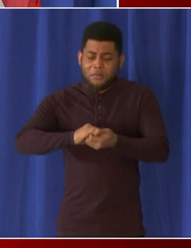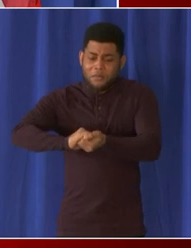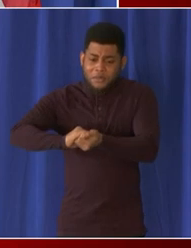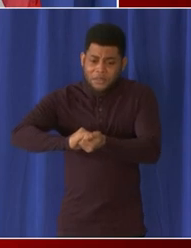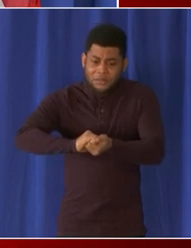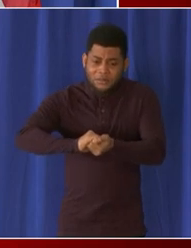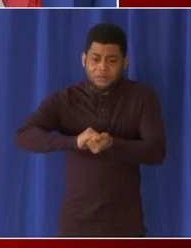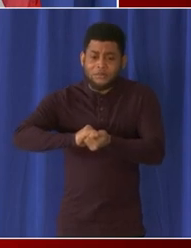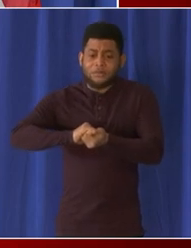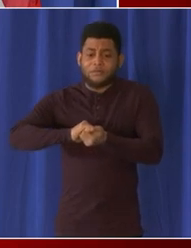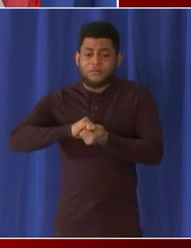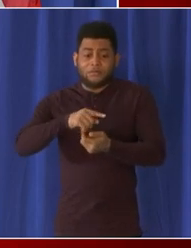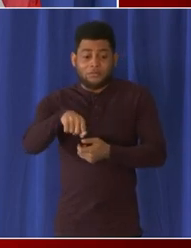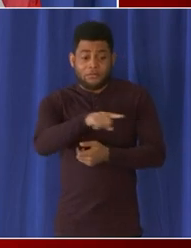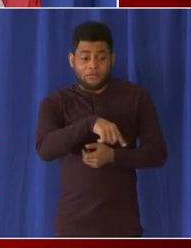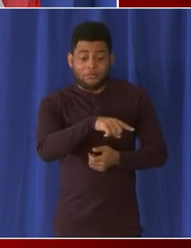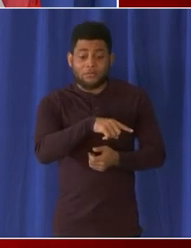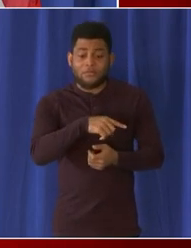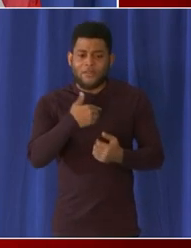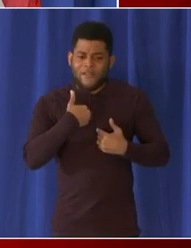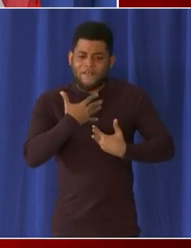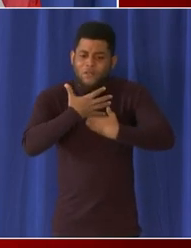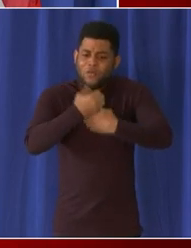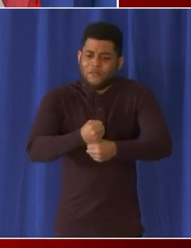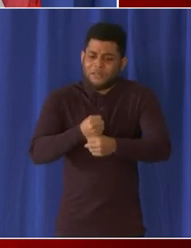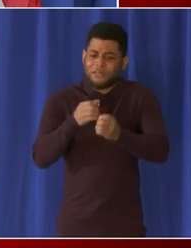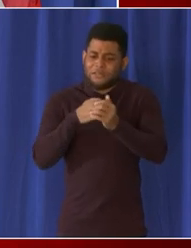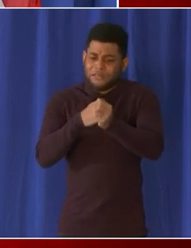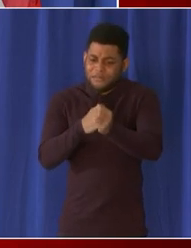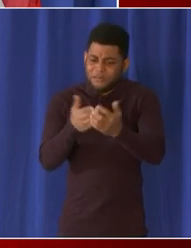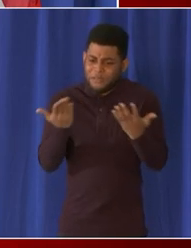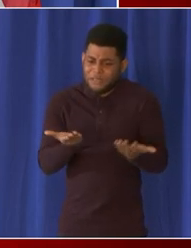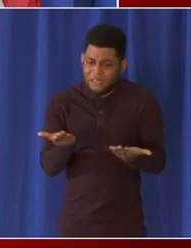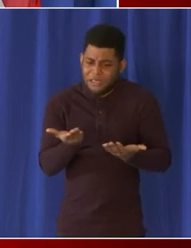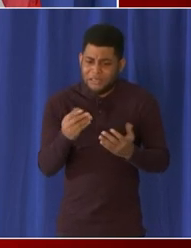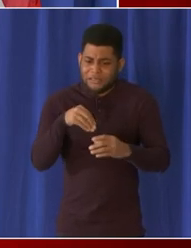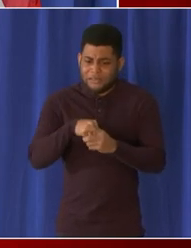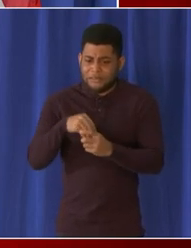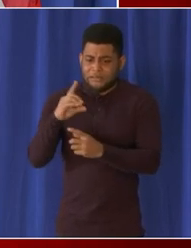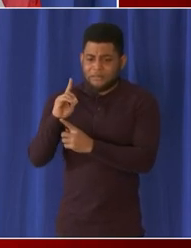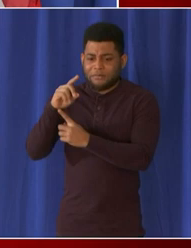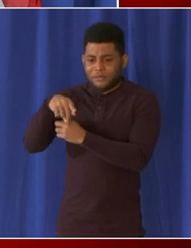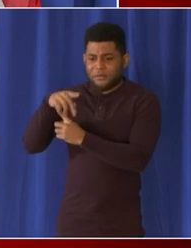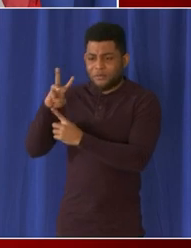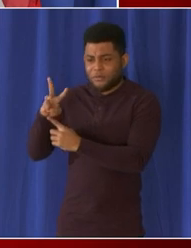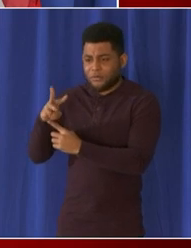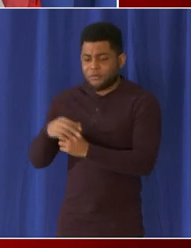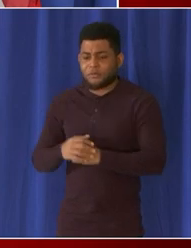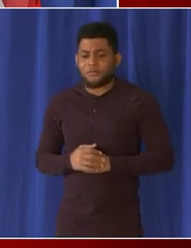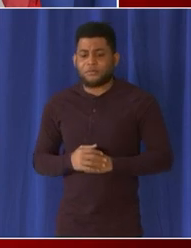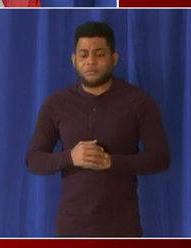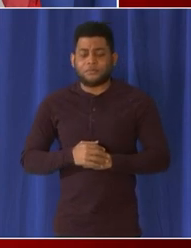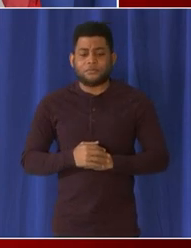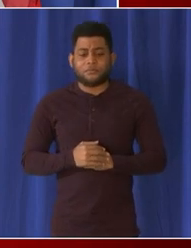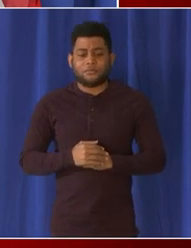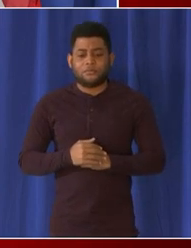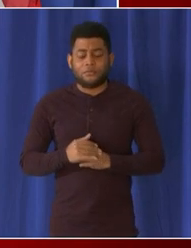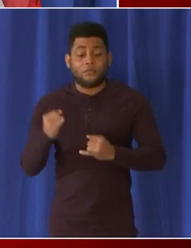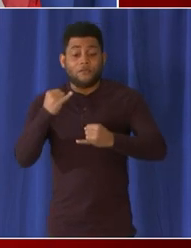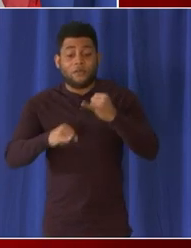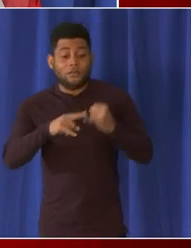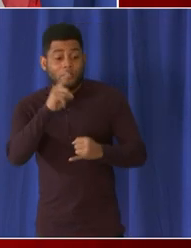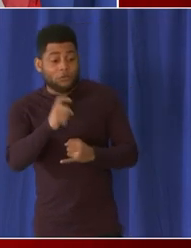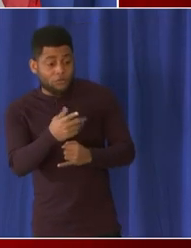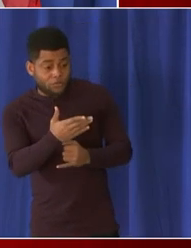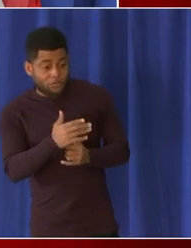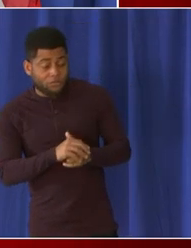um in in leadership at dpw thank you yes and then i'll come to you i know you've